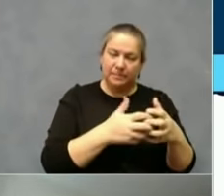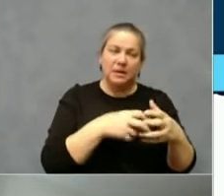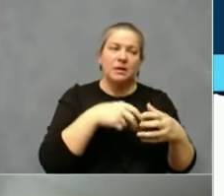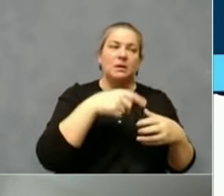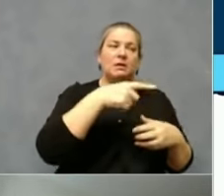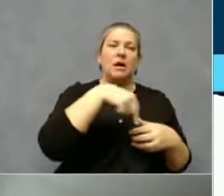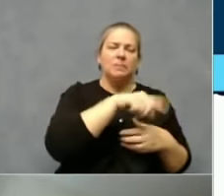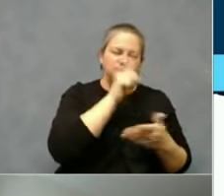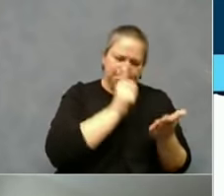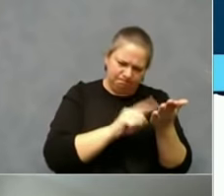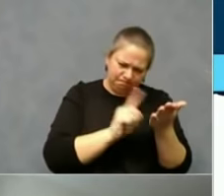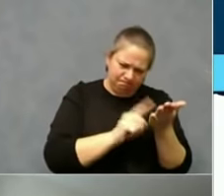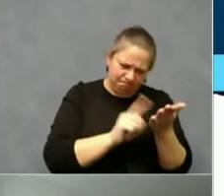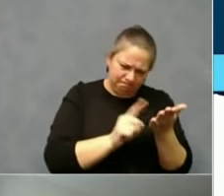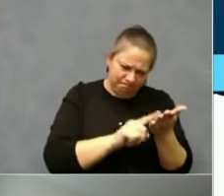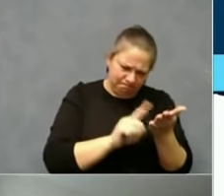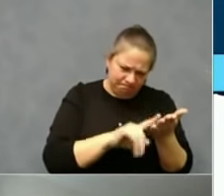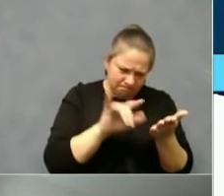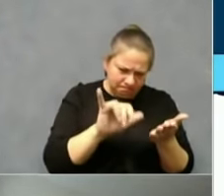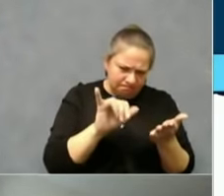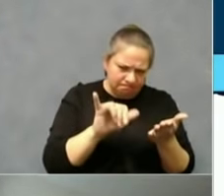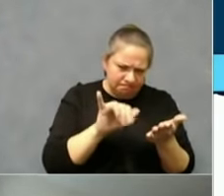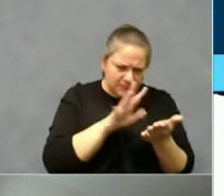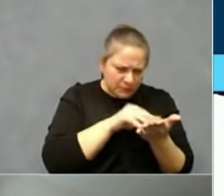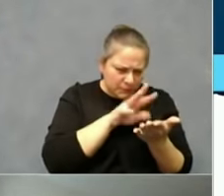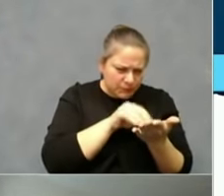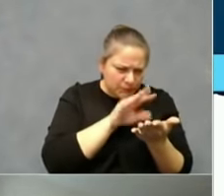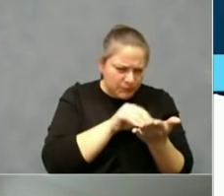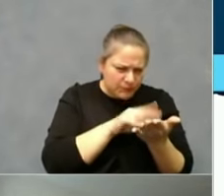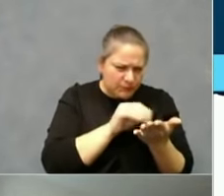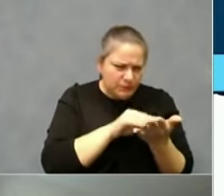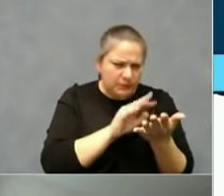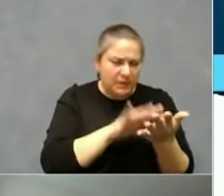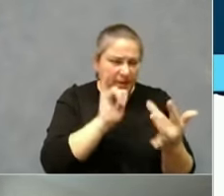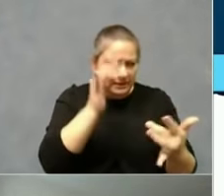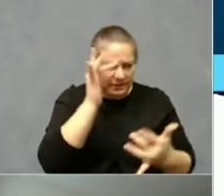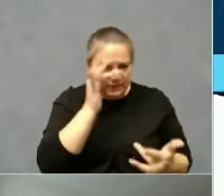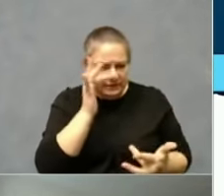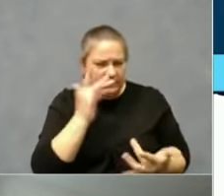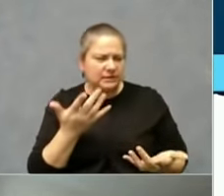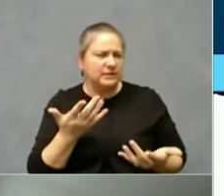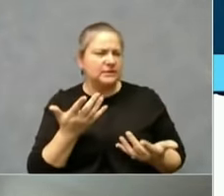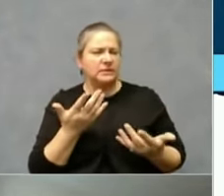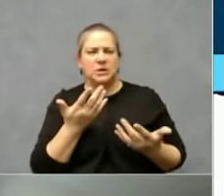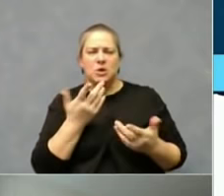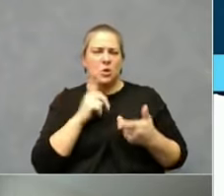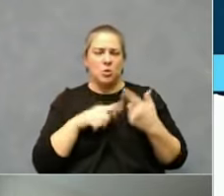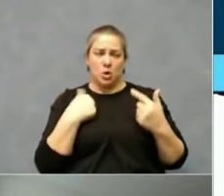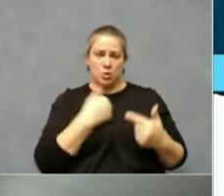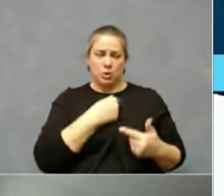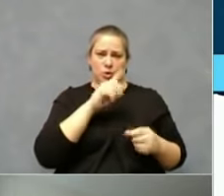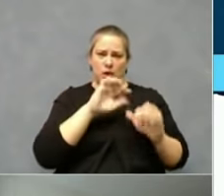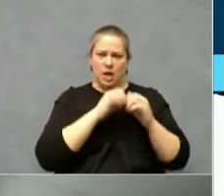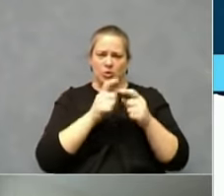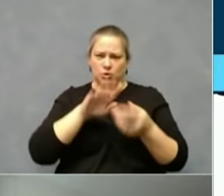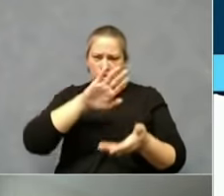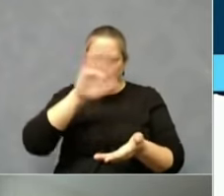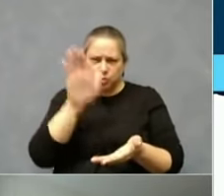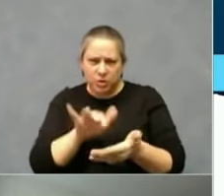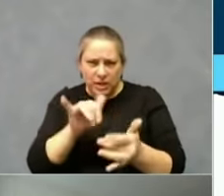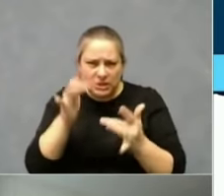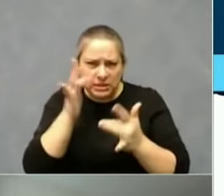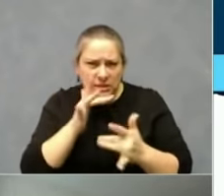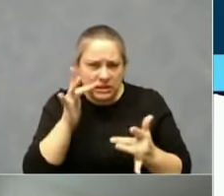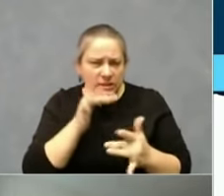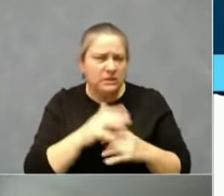help understand the disease, the impact of our measures on the disease and its spread. And I think you'll find these